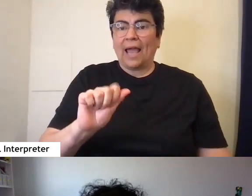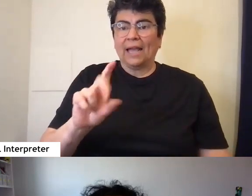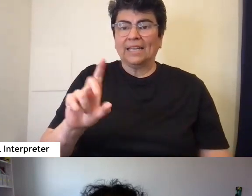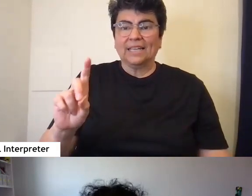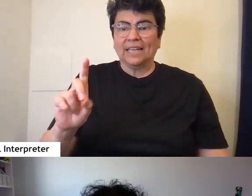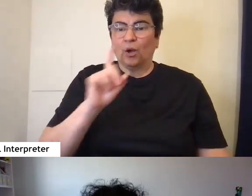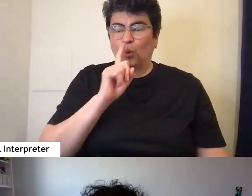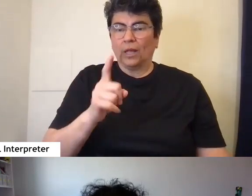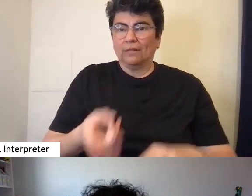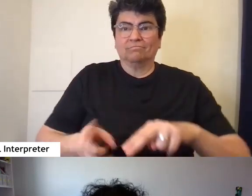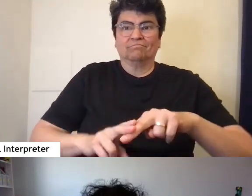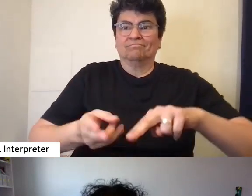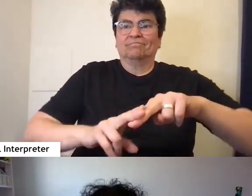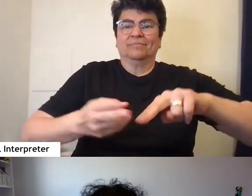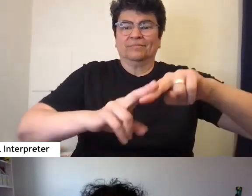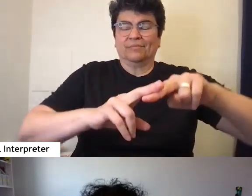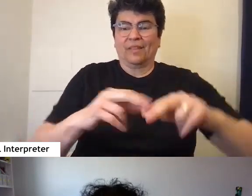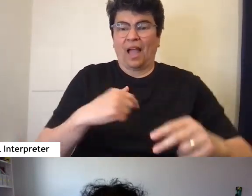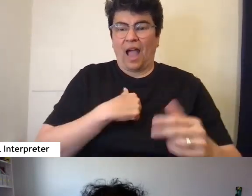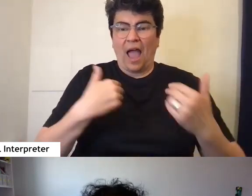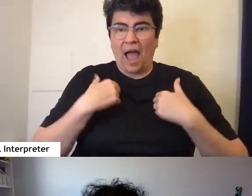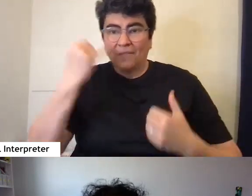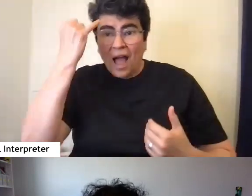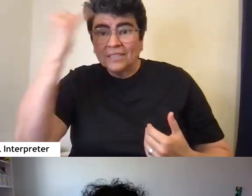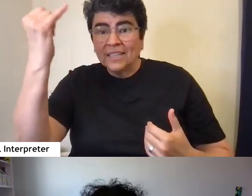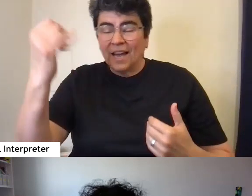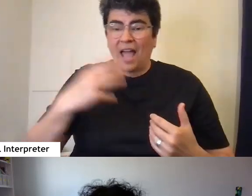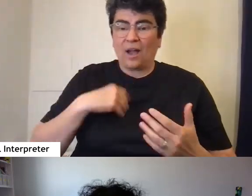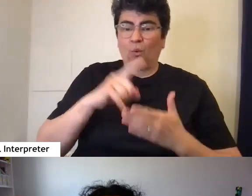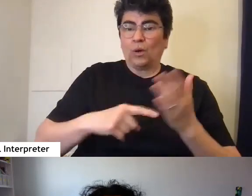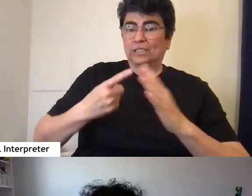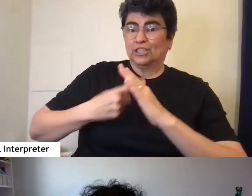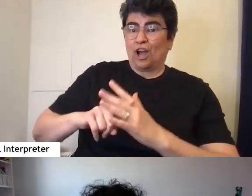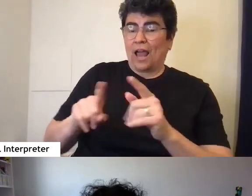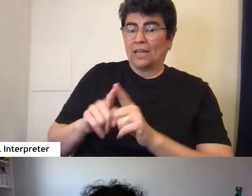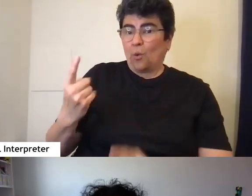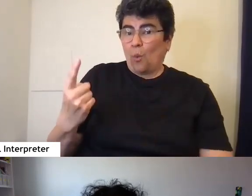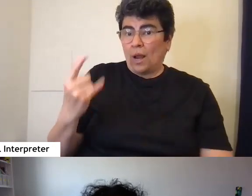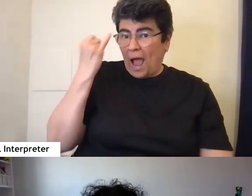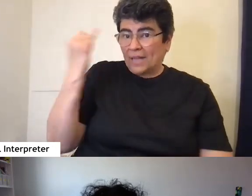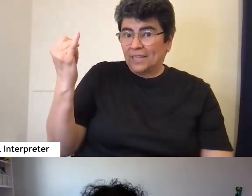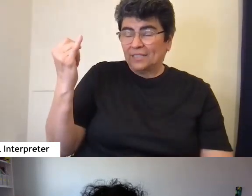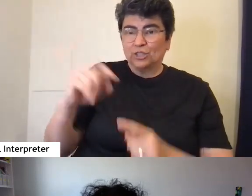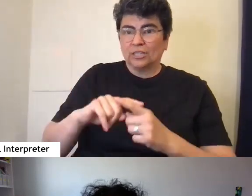really amplifies the I have an idea and what started as one idea just transformed into